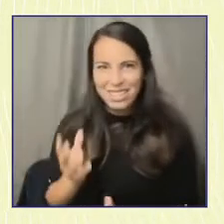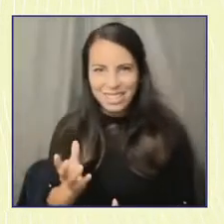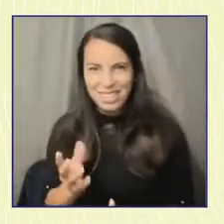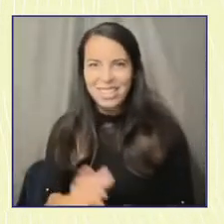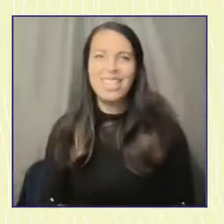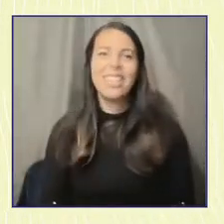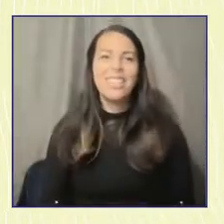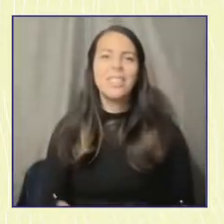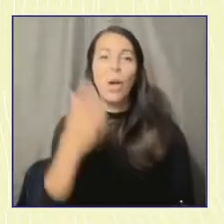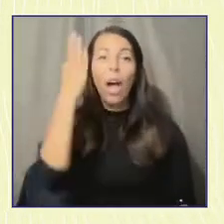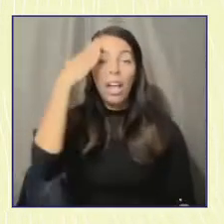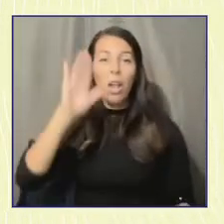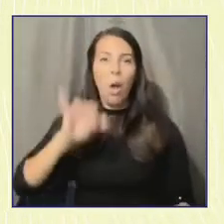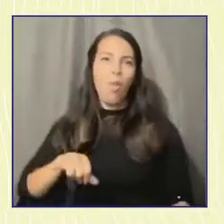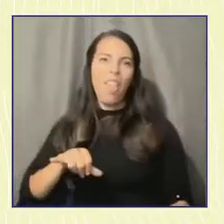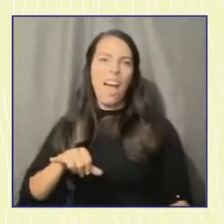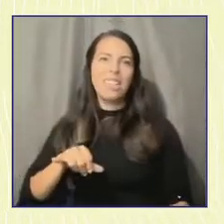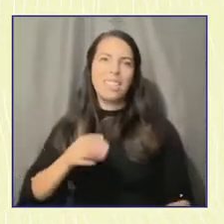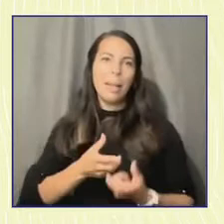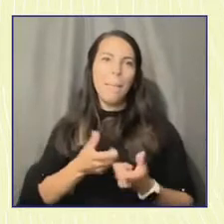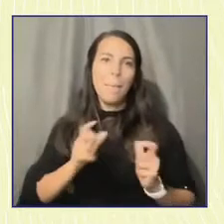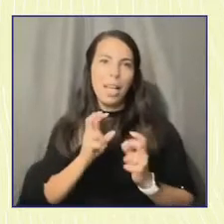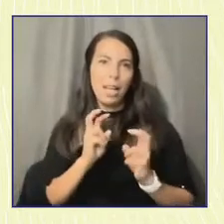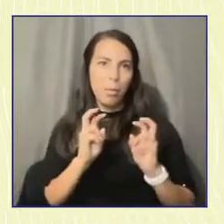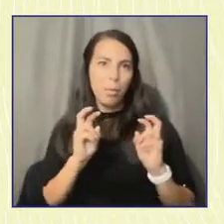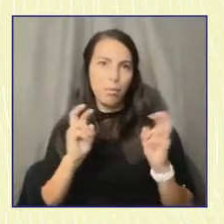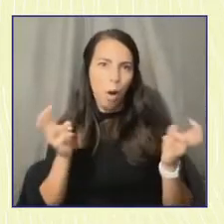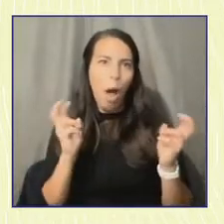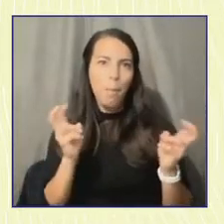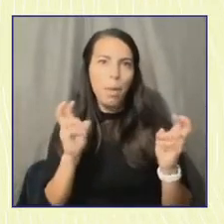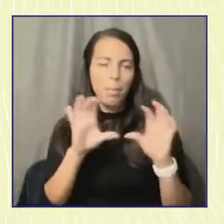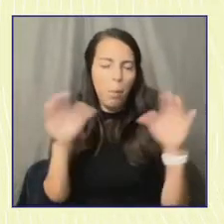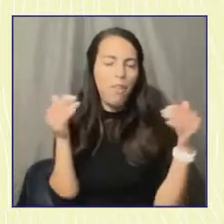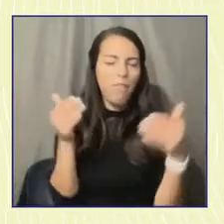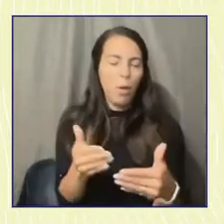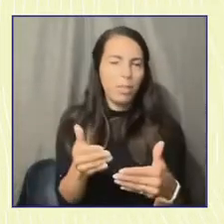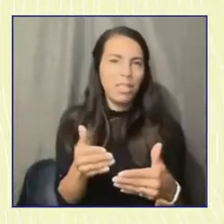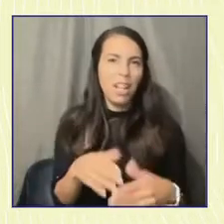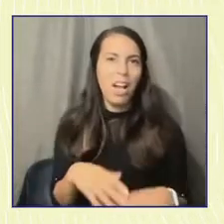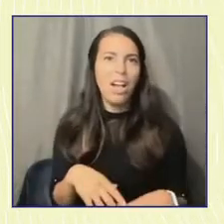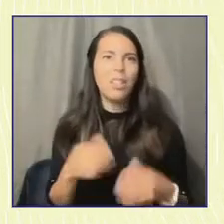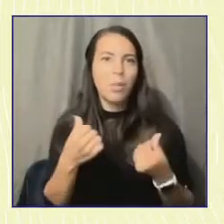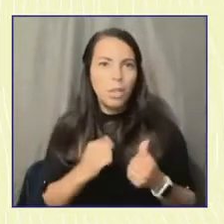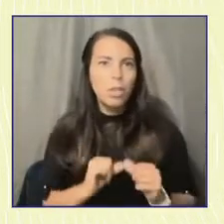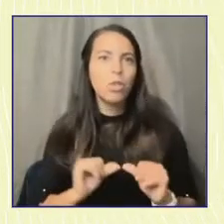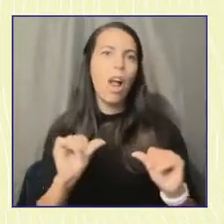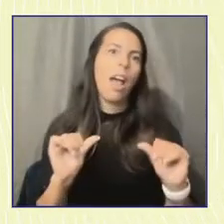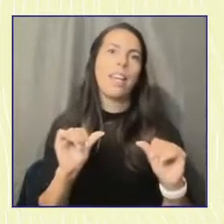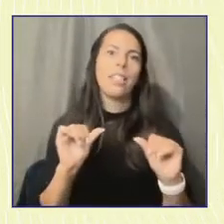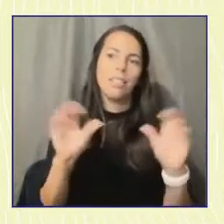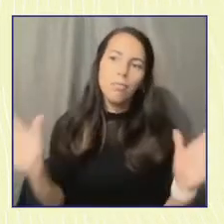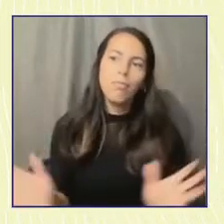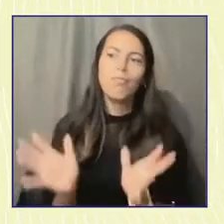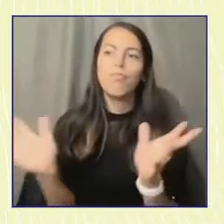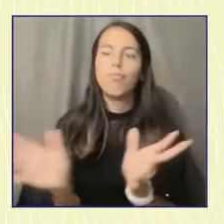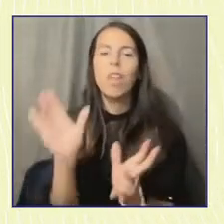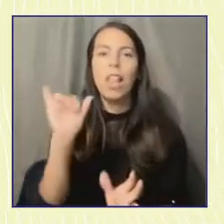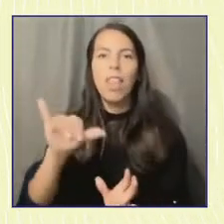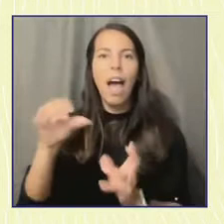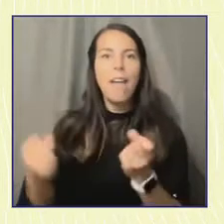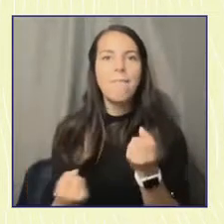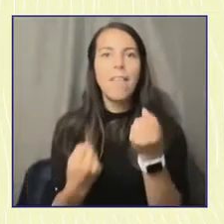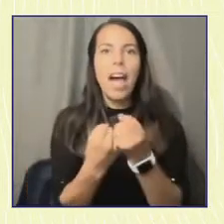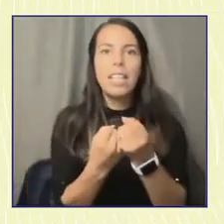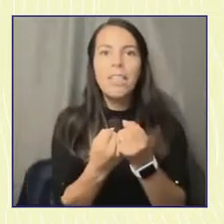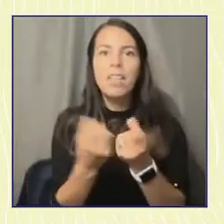the center of what this growing voters framework is about, but trying to cultivate that activism and interest in the electoral process in our